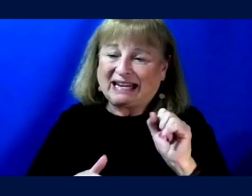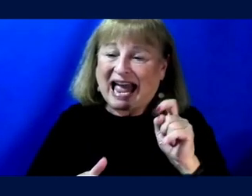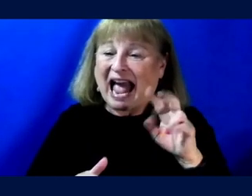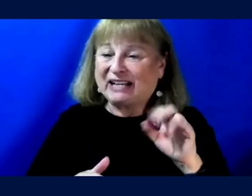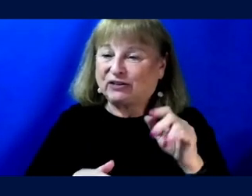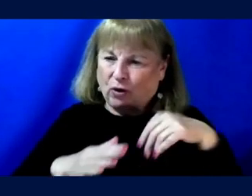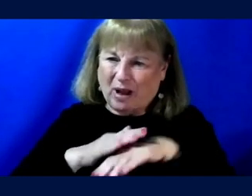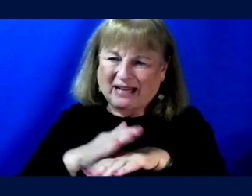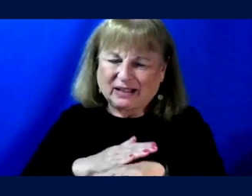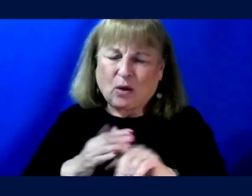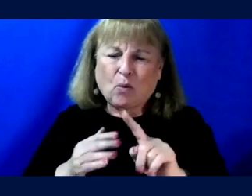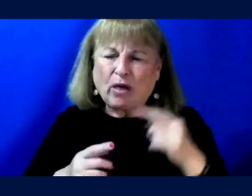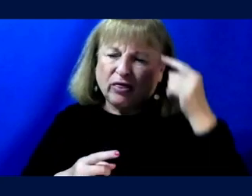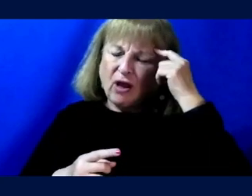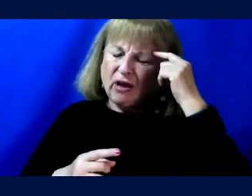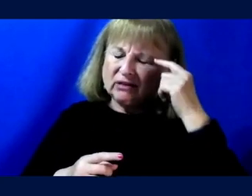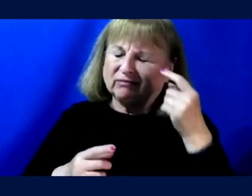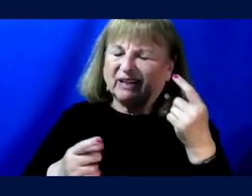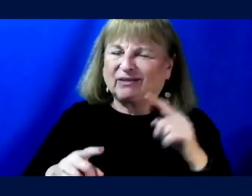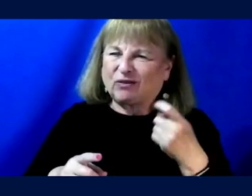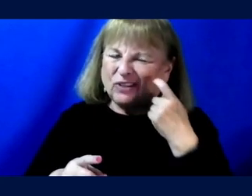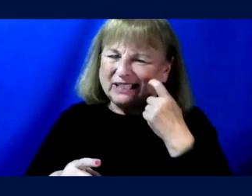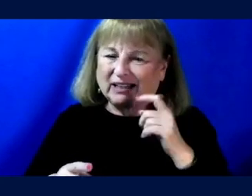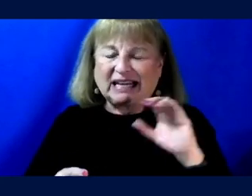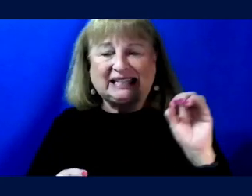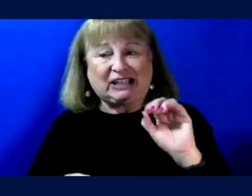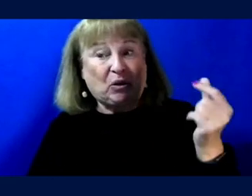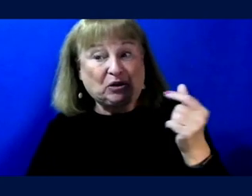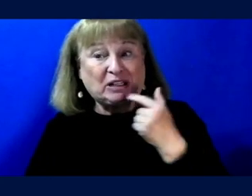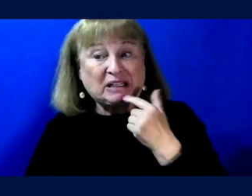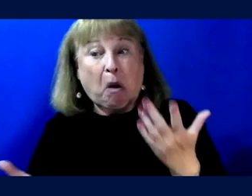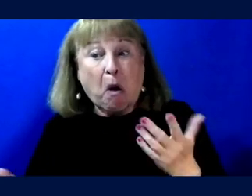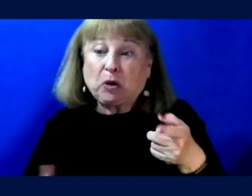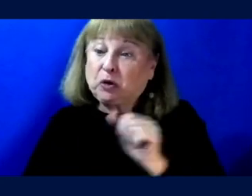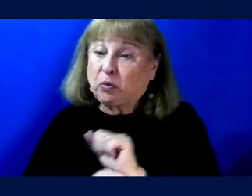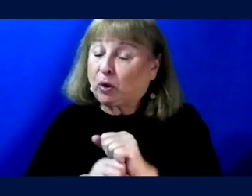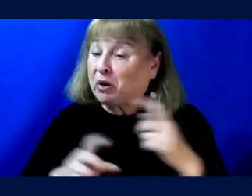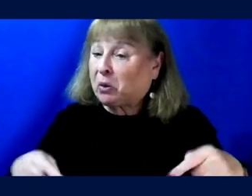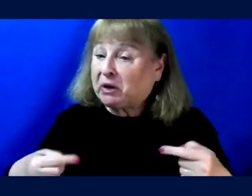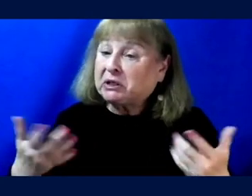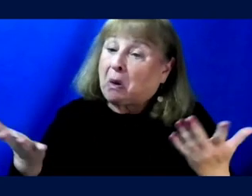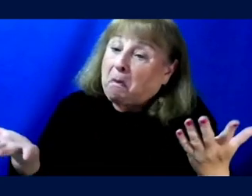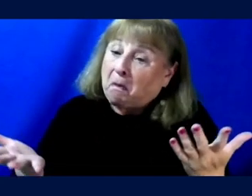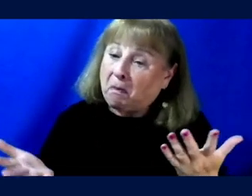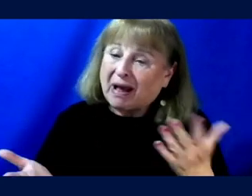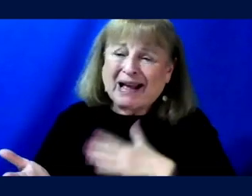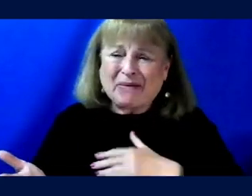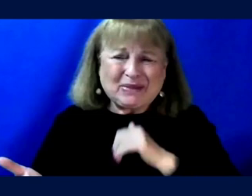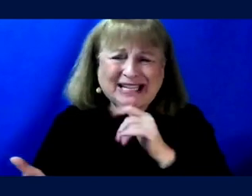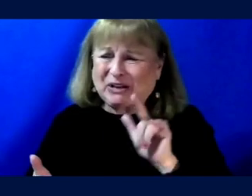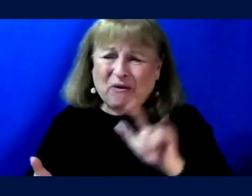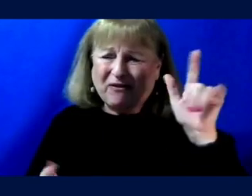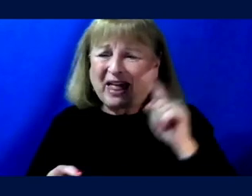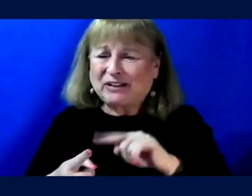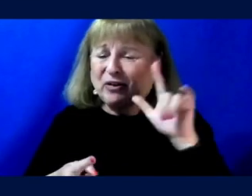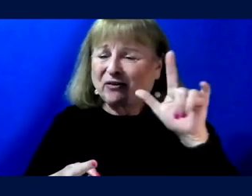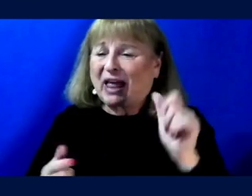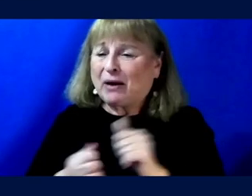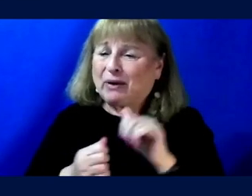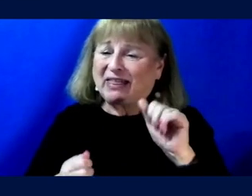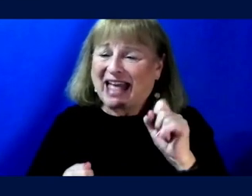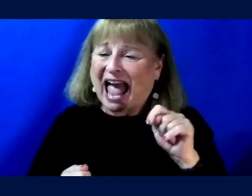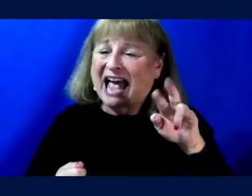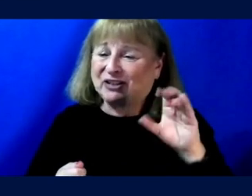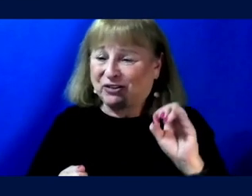One bought a ticket recently, and then when zero G said, oh, you work with a wheelchair, you know what, please don't fly until you fly with Astro Access.